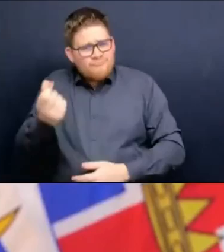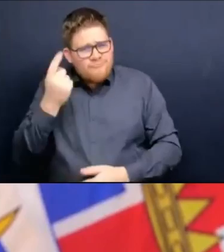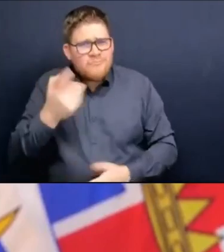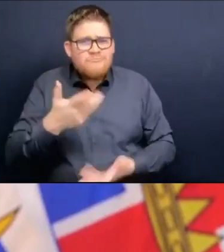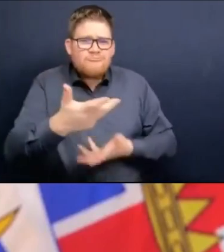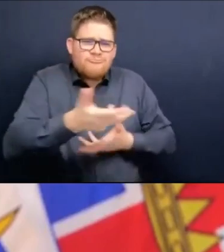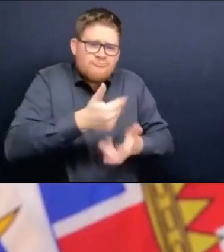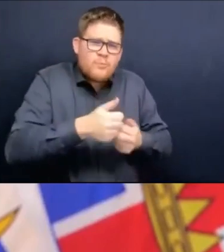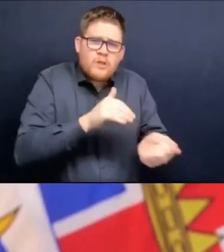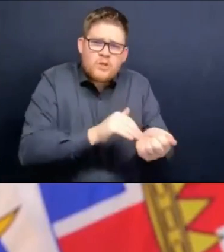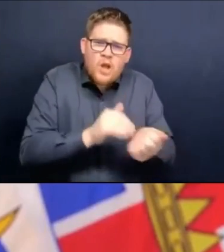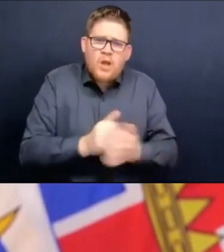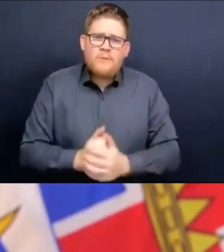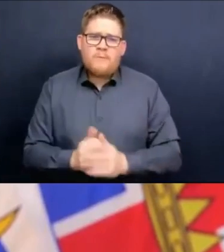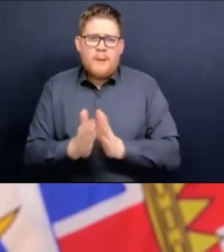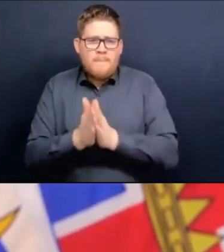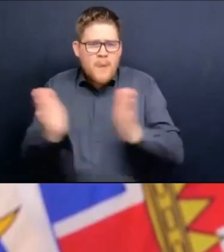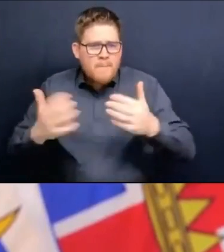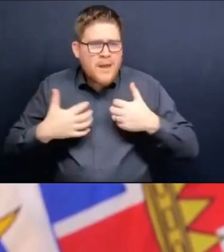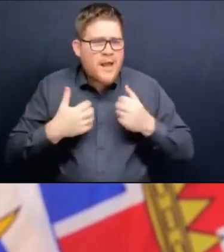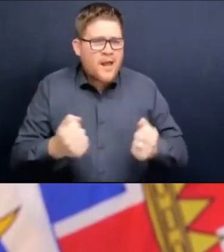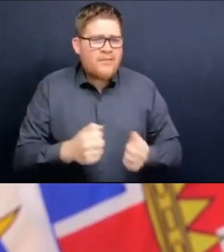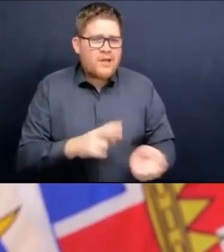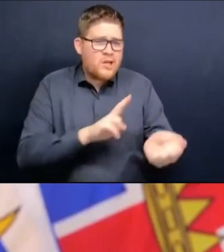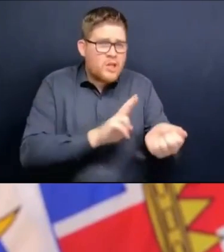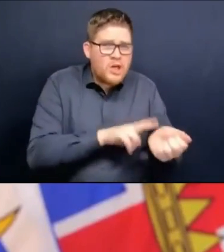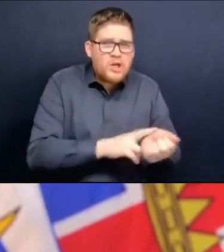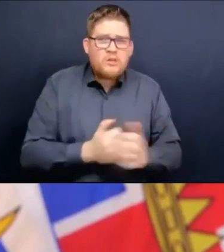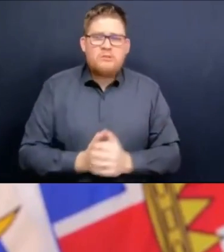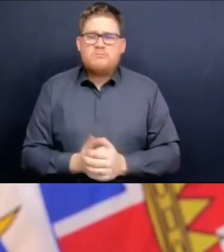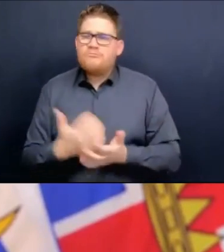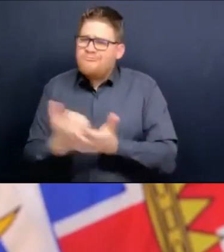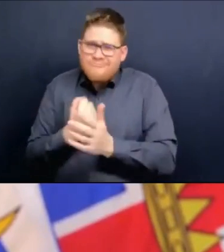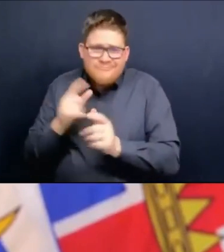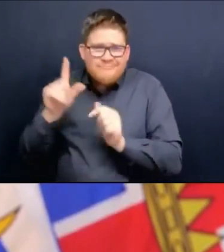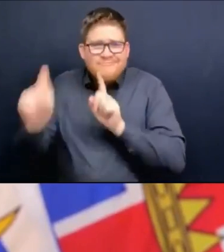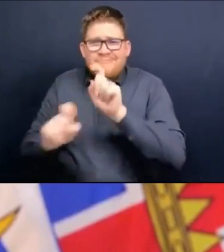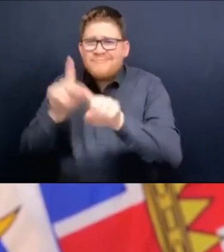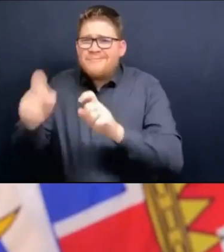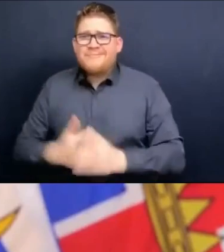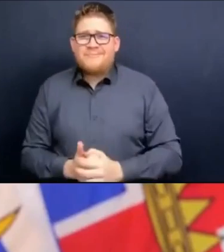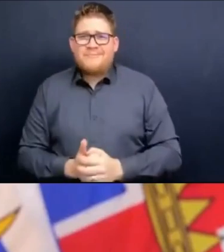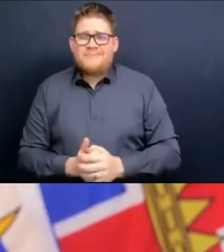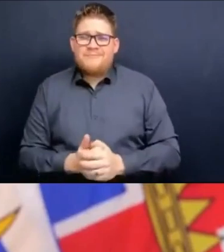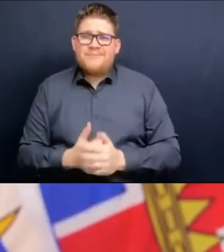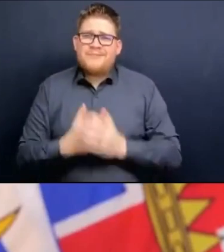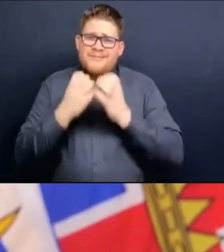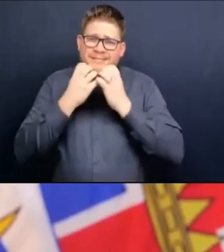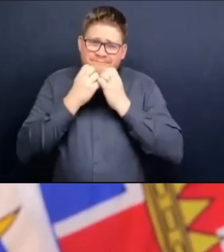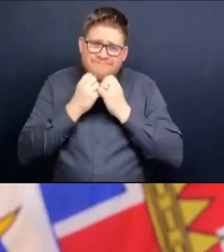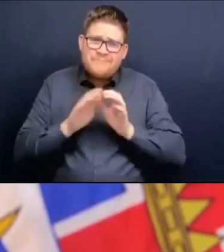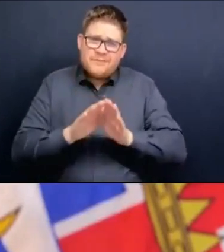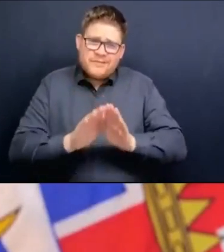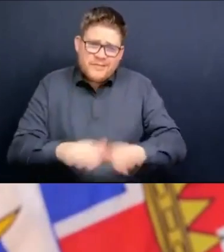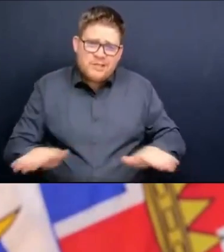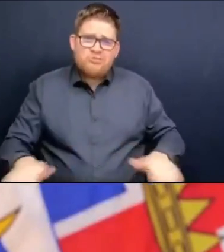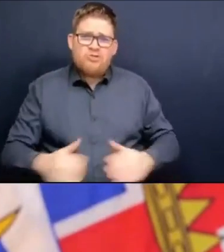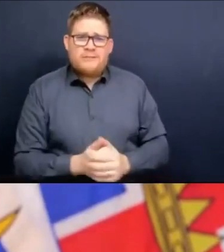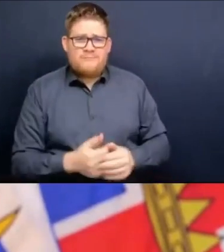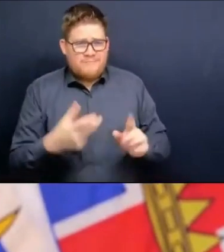health nurse. Get your questions answered. And it's very important to protect our youngest kids as well.